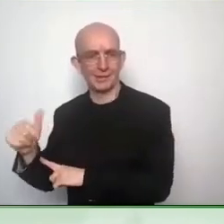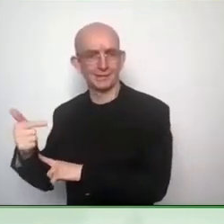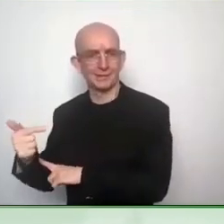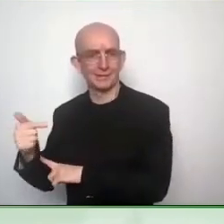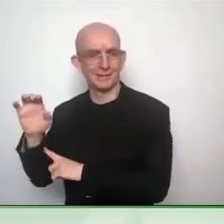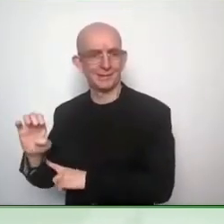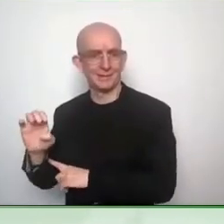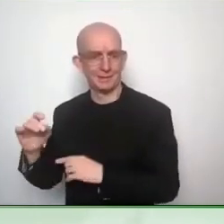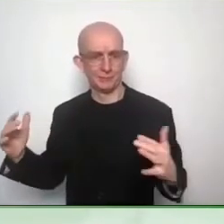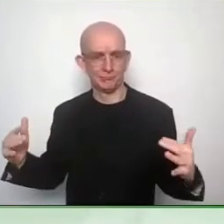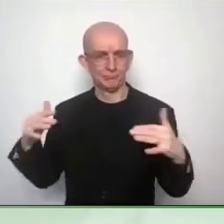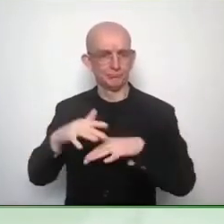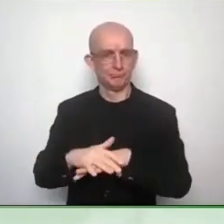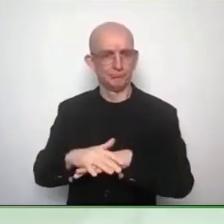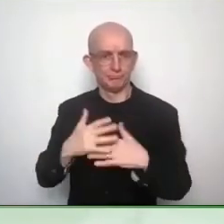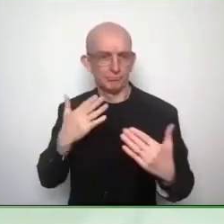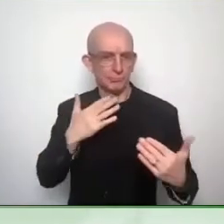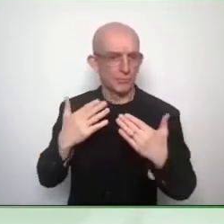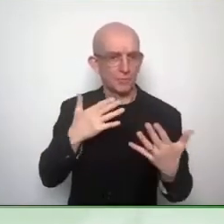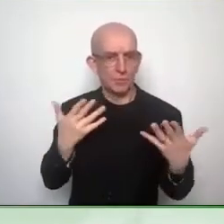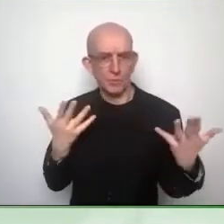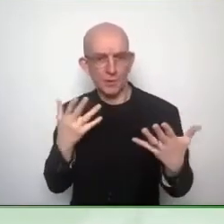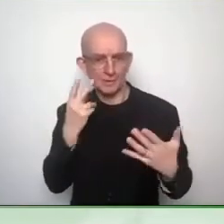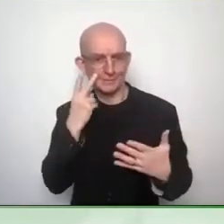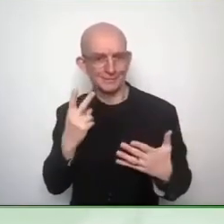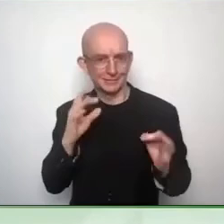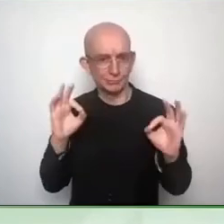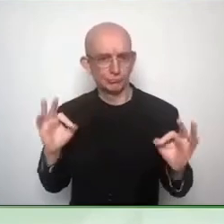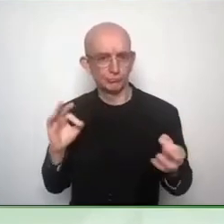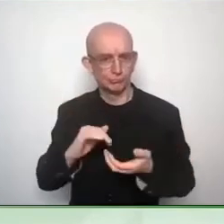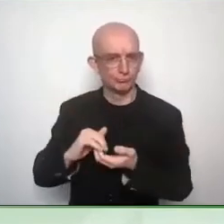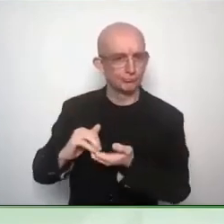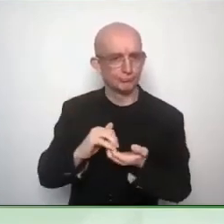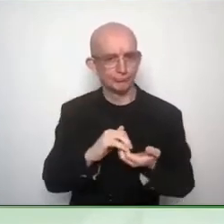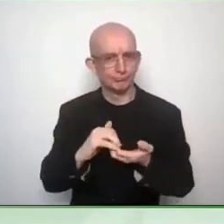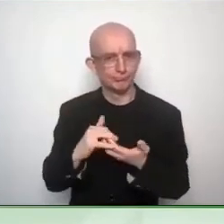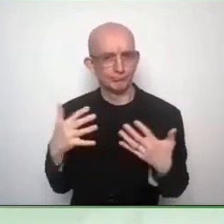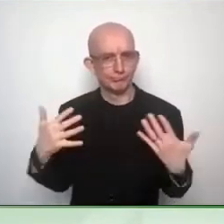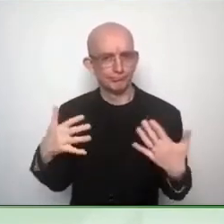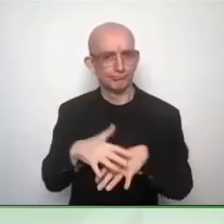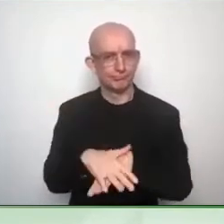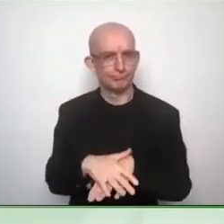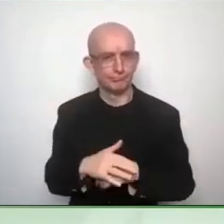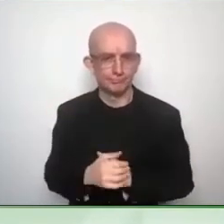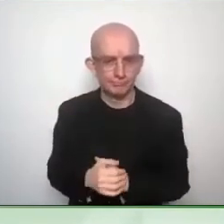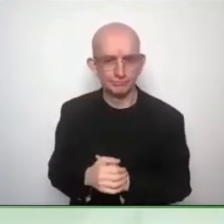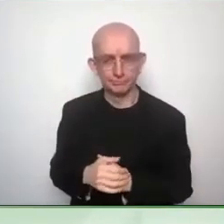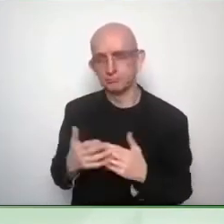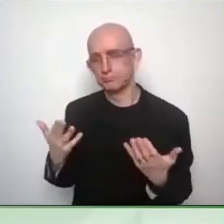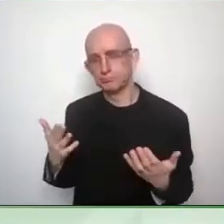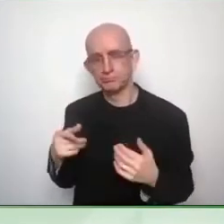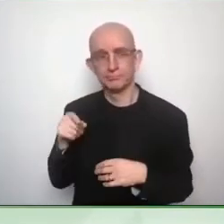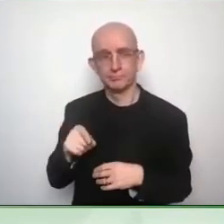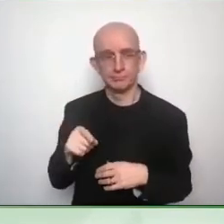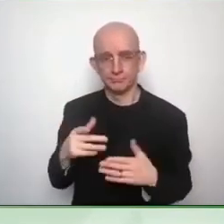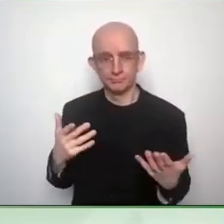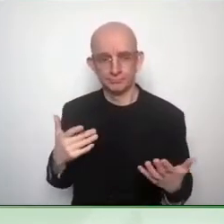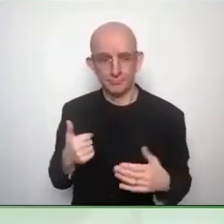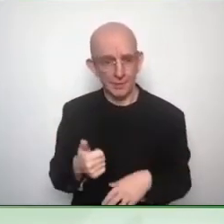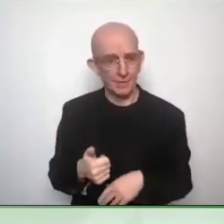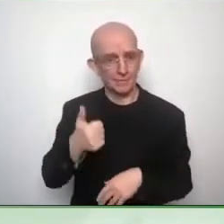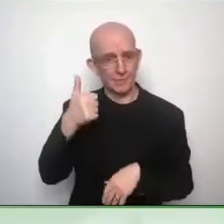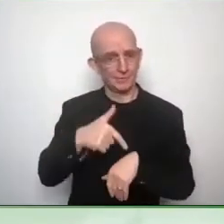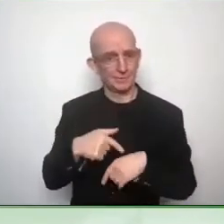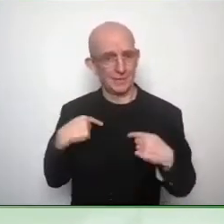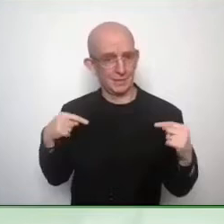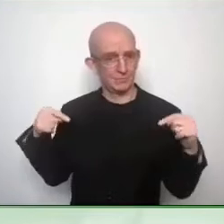And I have to say that that interaction between looking into experiences coming from all over the world and